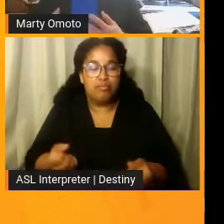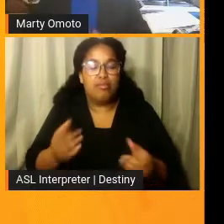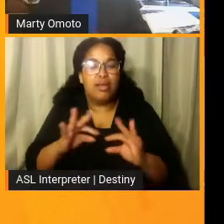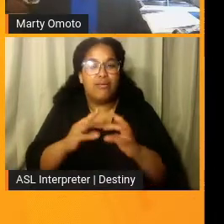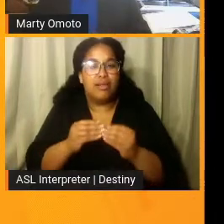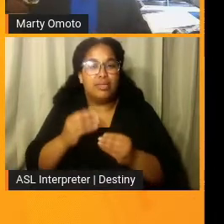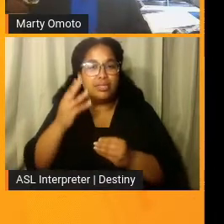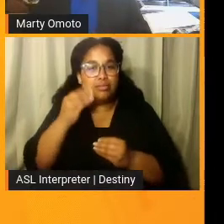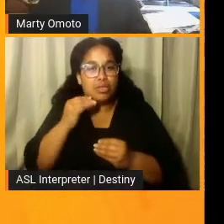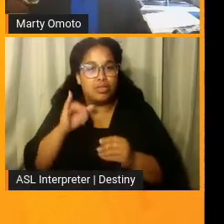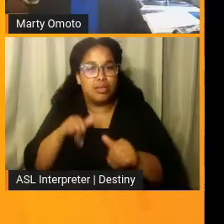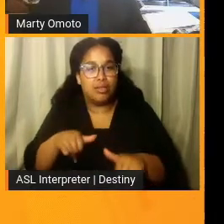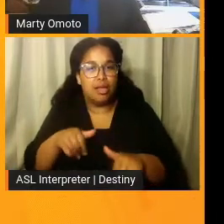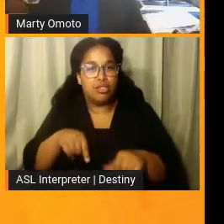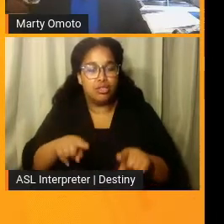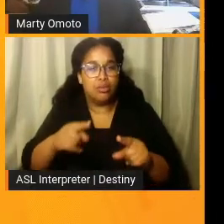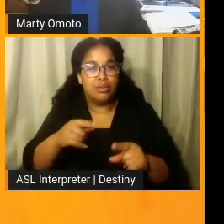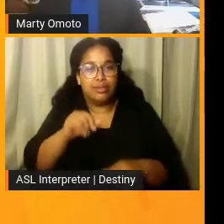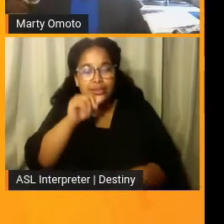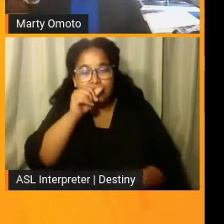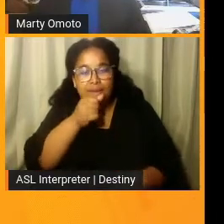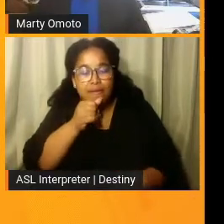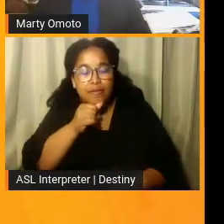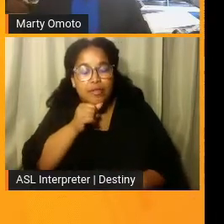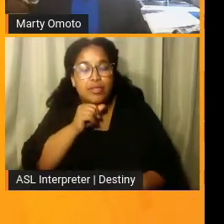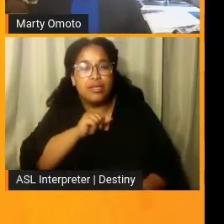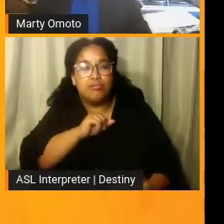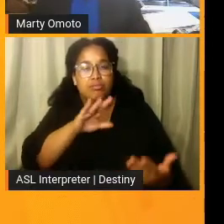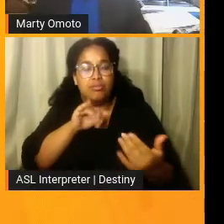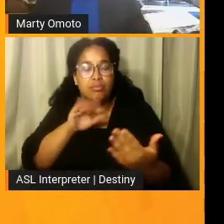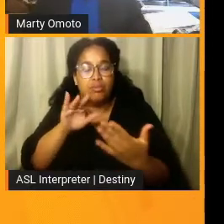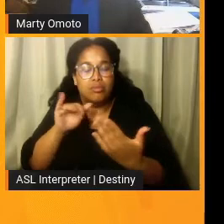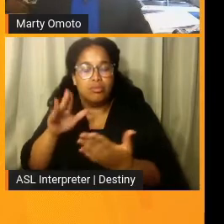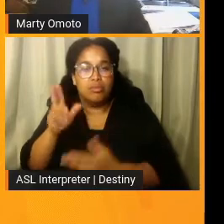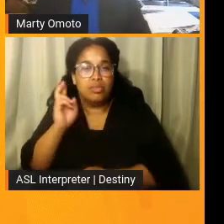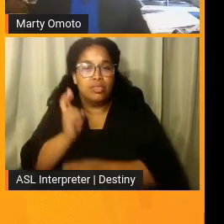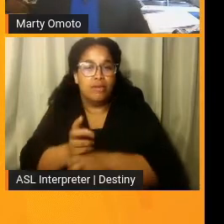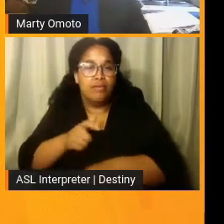when they are suffering and going through difficult times. Next slide.